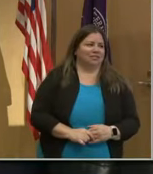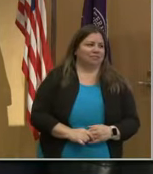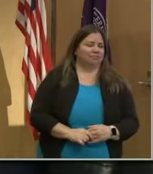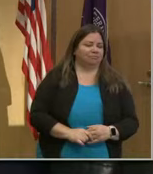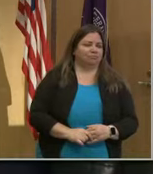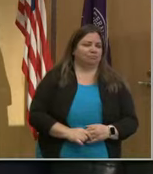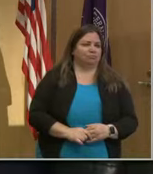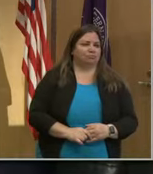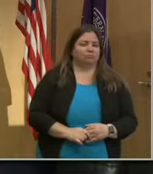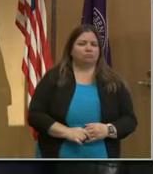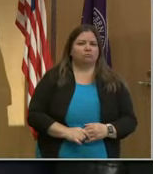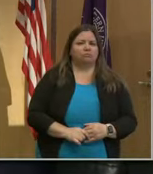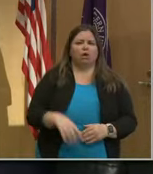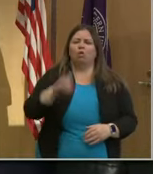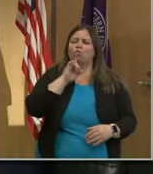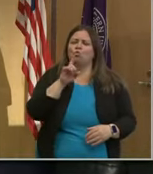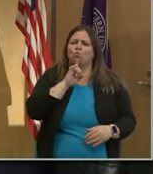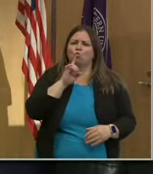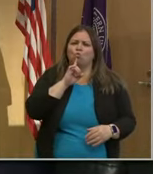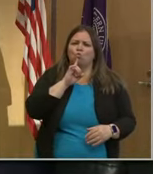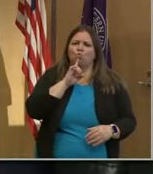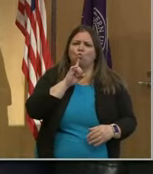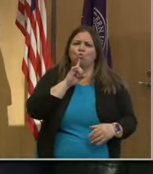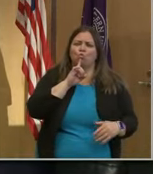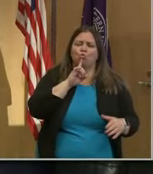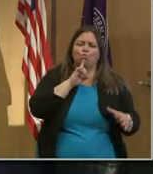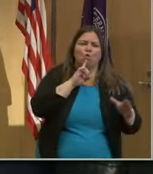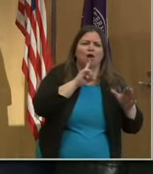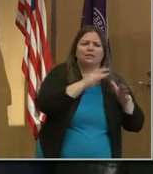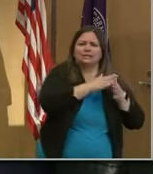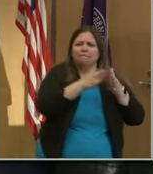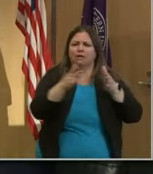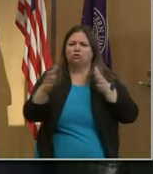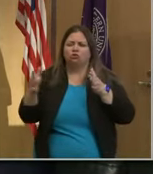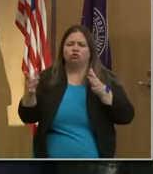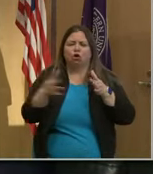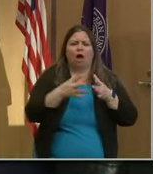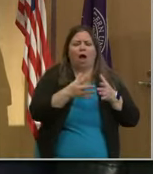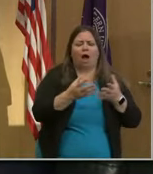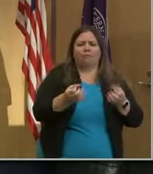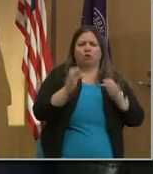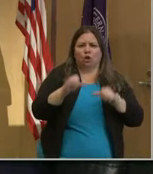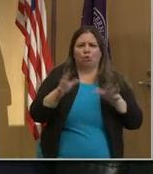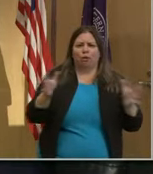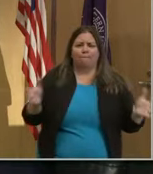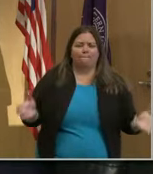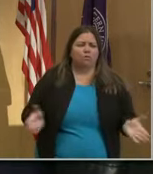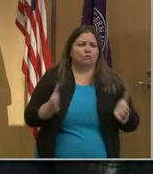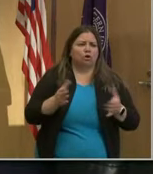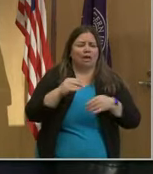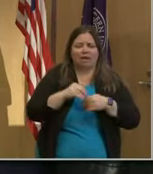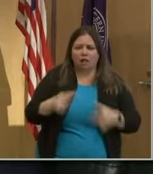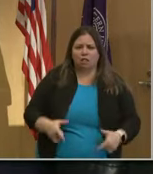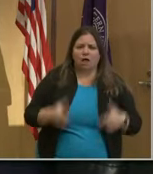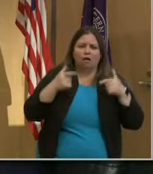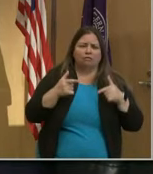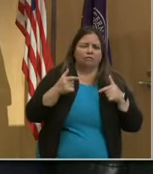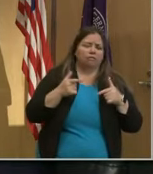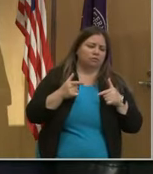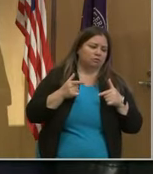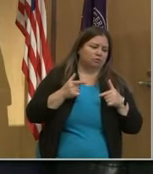So what are the real dimensions of this? How much can we really push human life? And